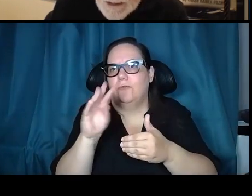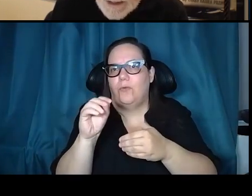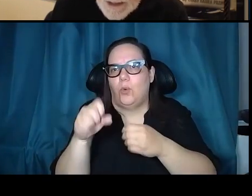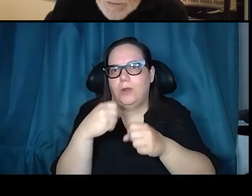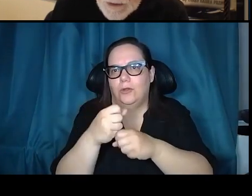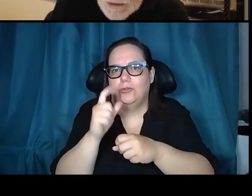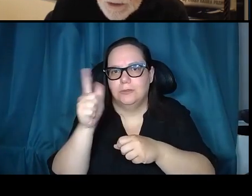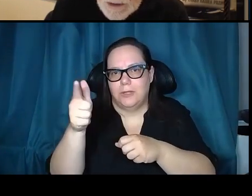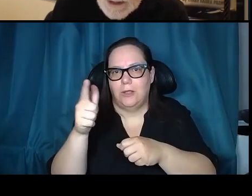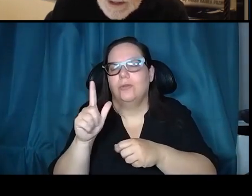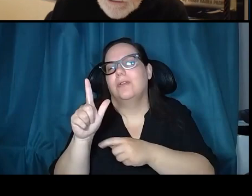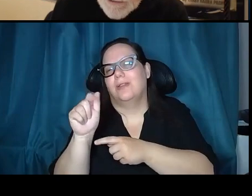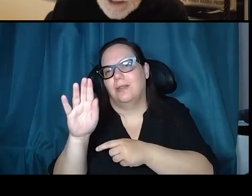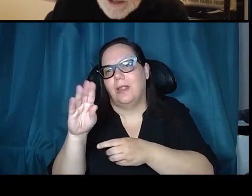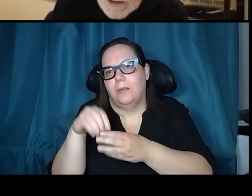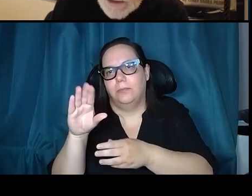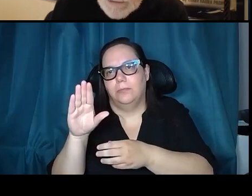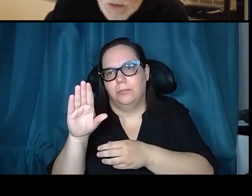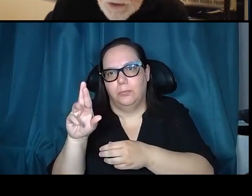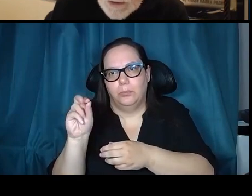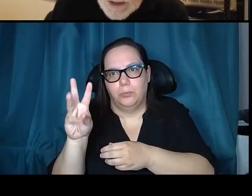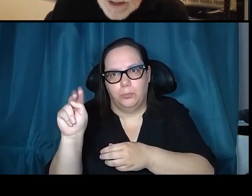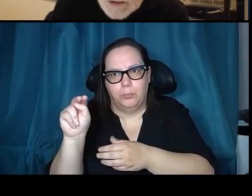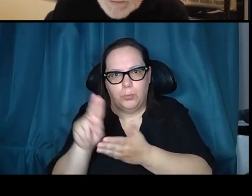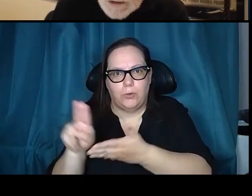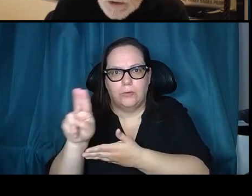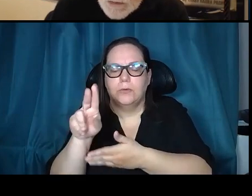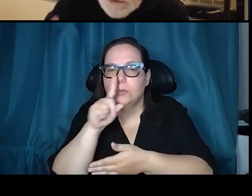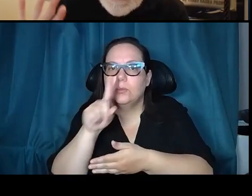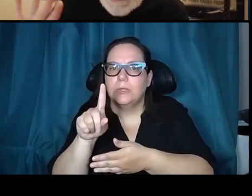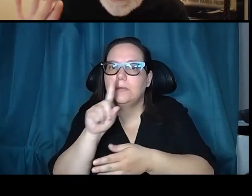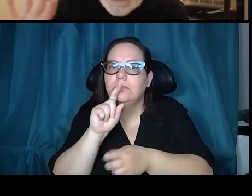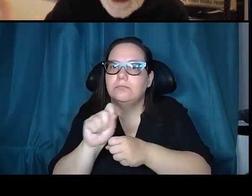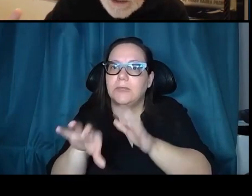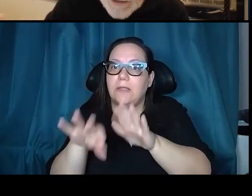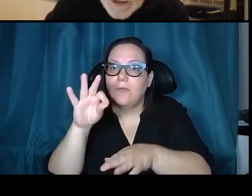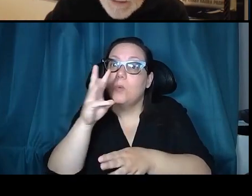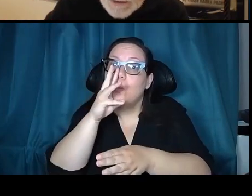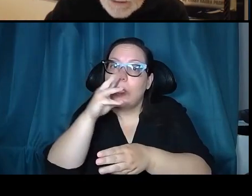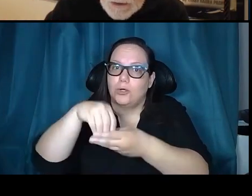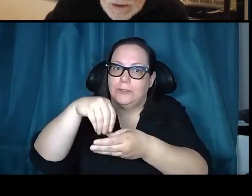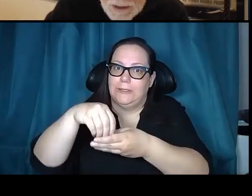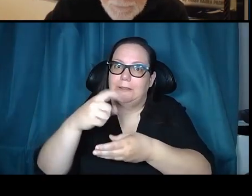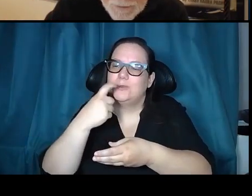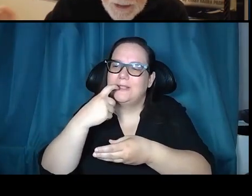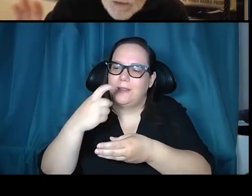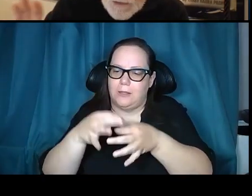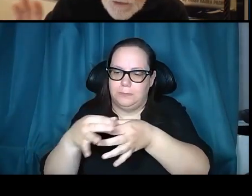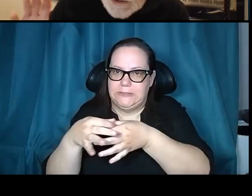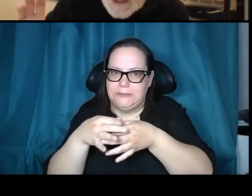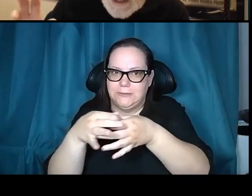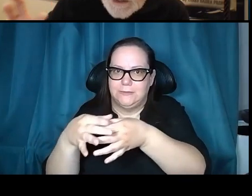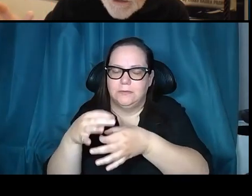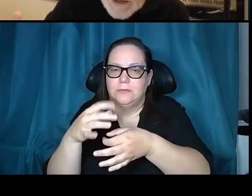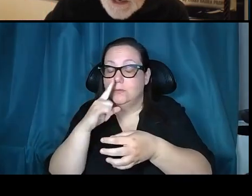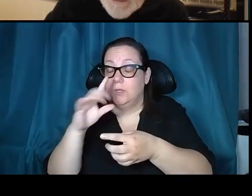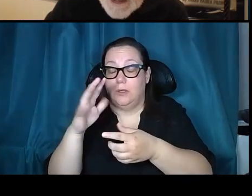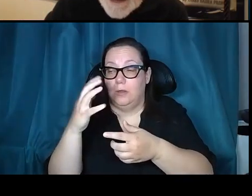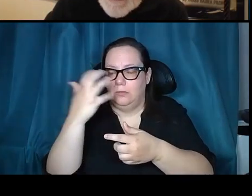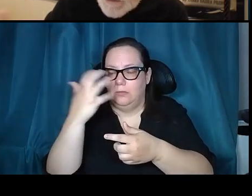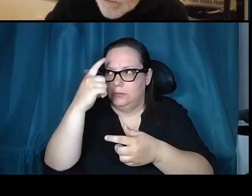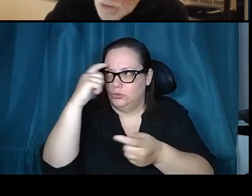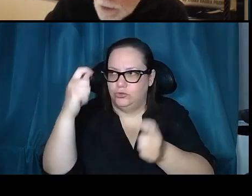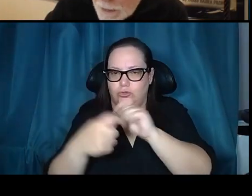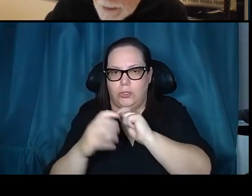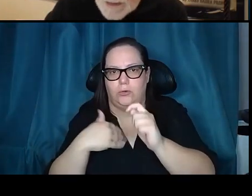in our lab at Brown, Alberto saw, in fact, discovered water in the glass bees, which revolutionized our thinking about the moon, and revolutionized our thinking